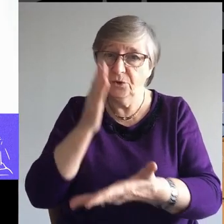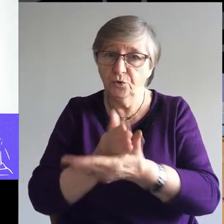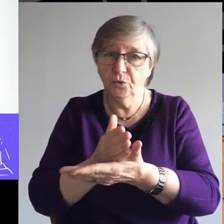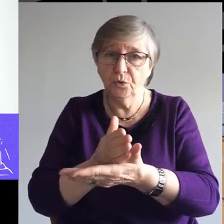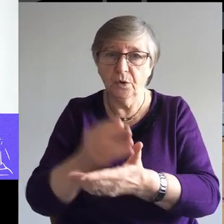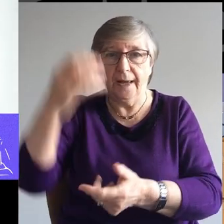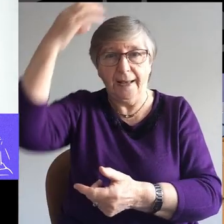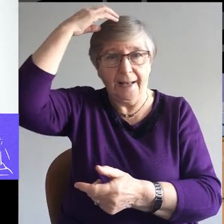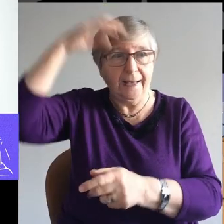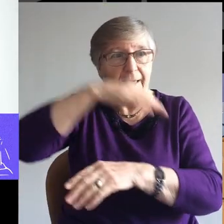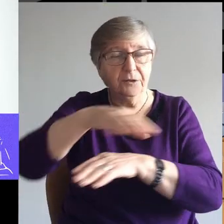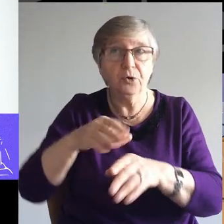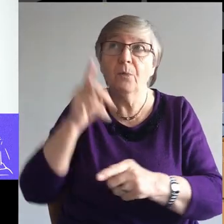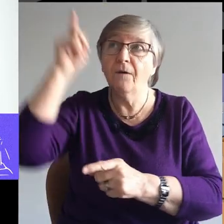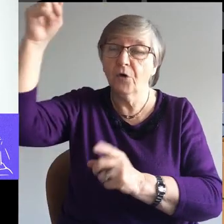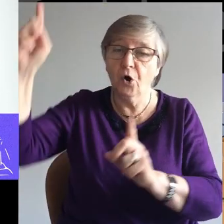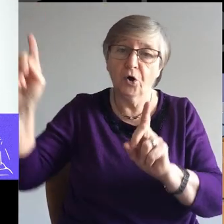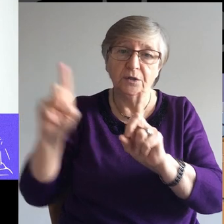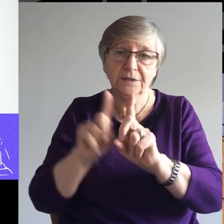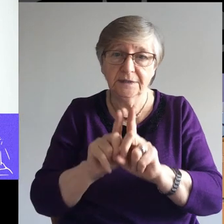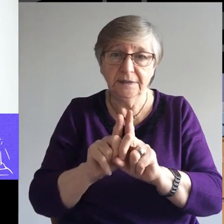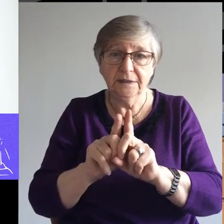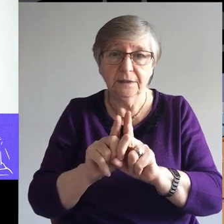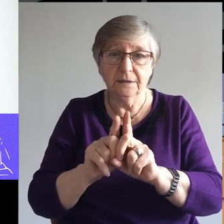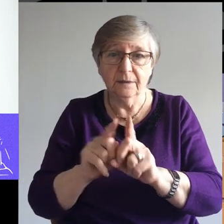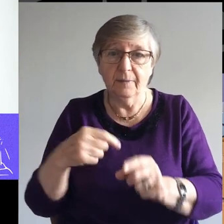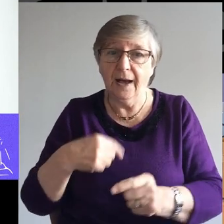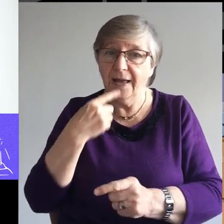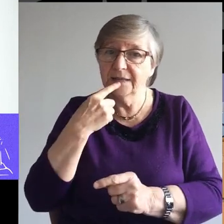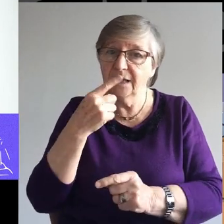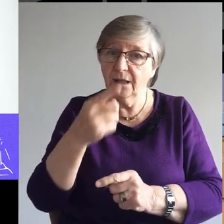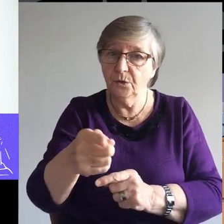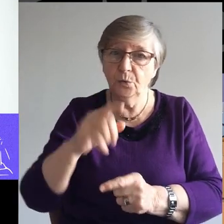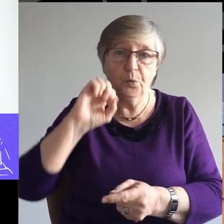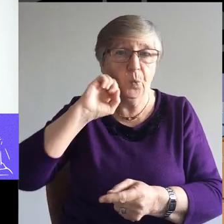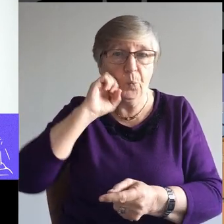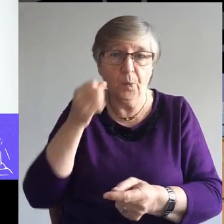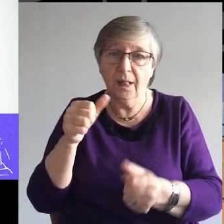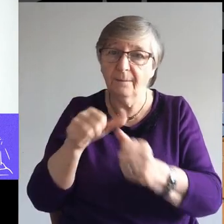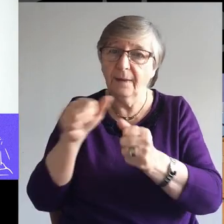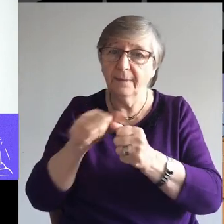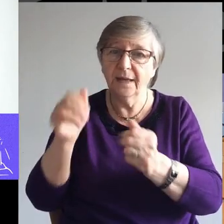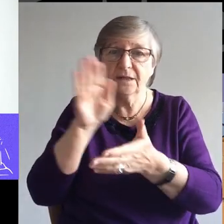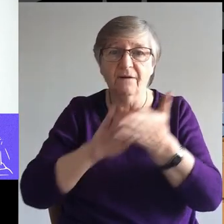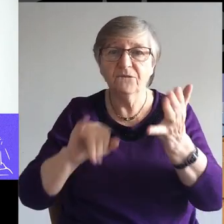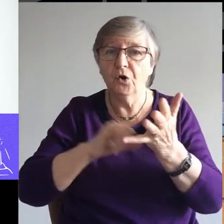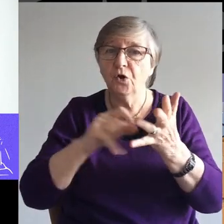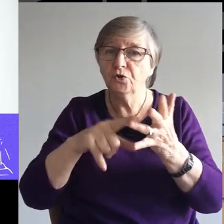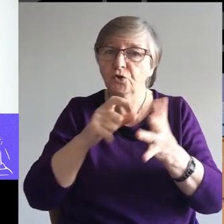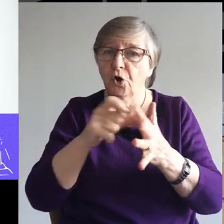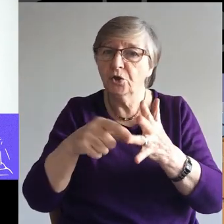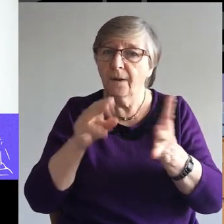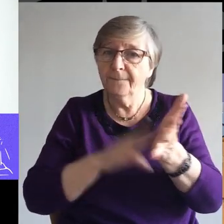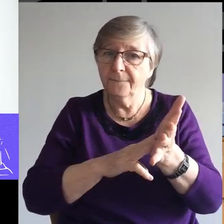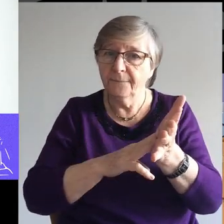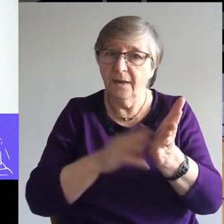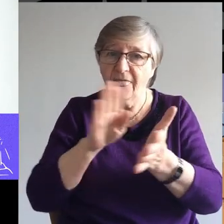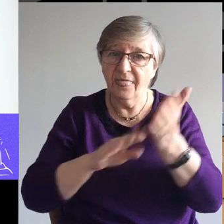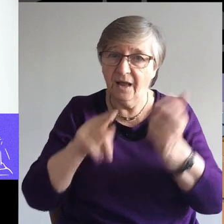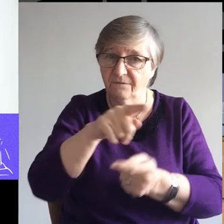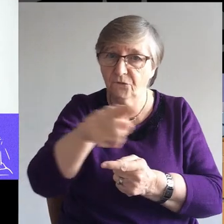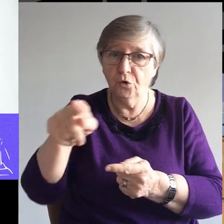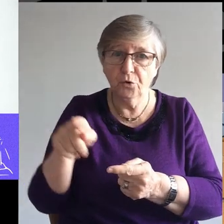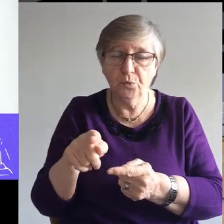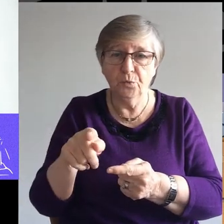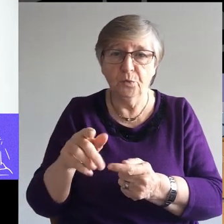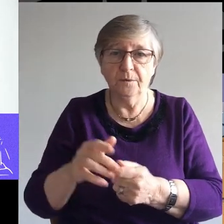the kingdom of God has come near. I tell you, it will be more bearable on that day for Sodom than that town.